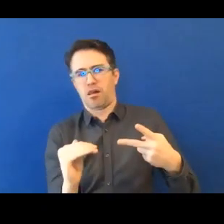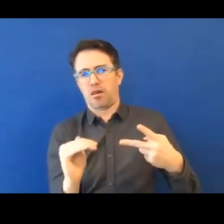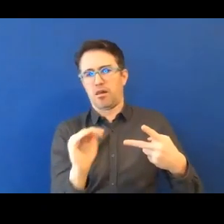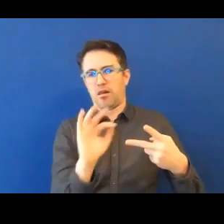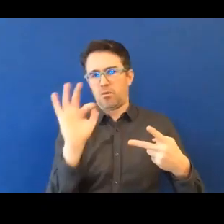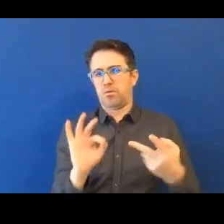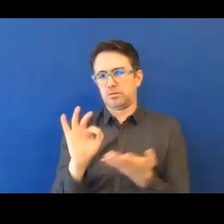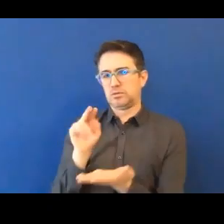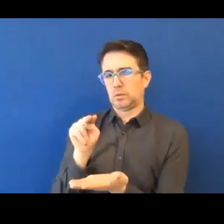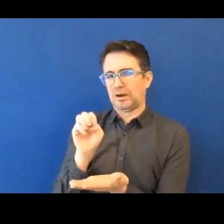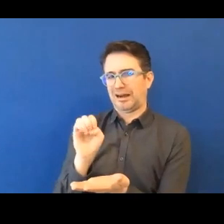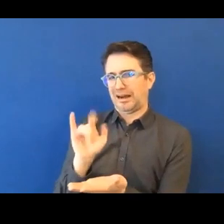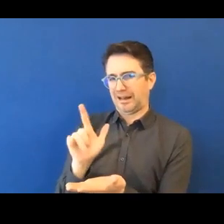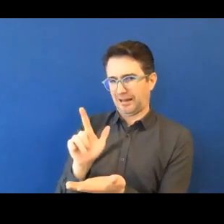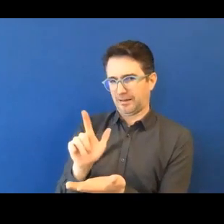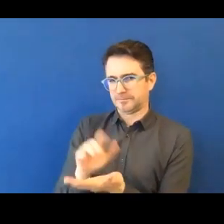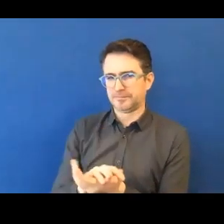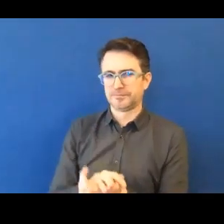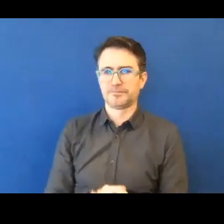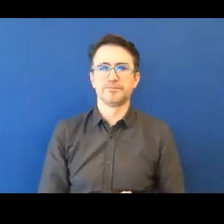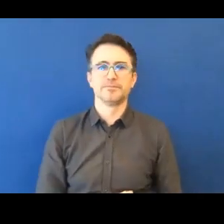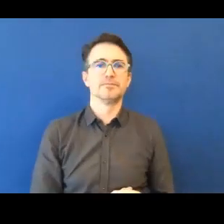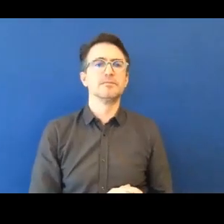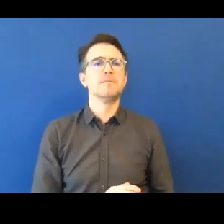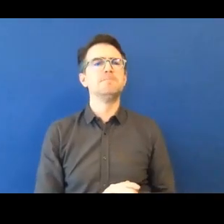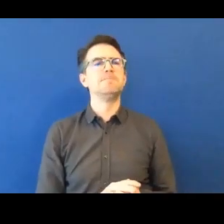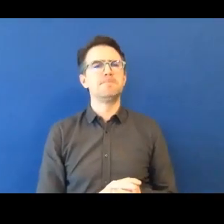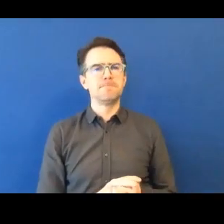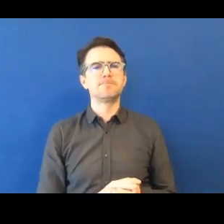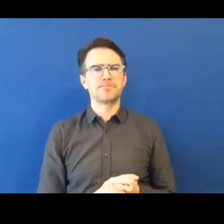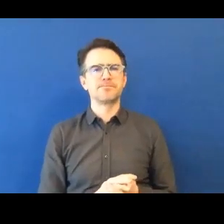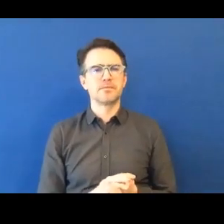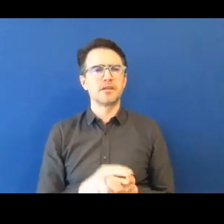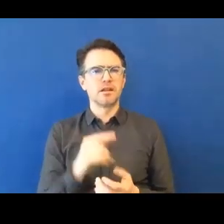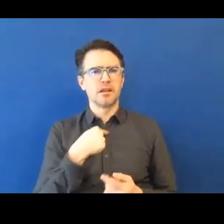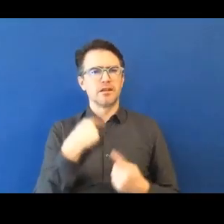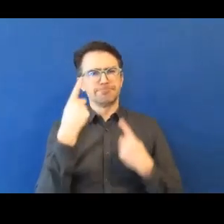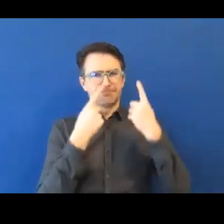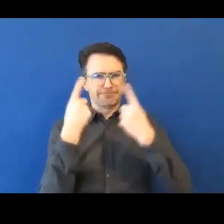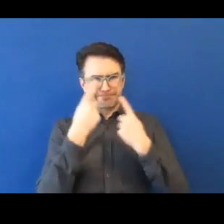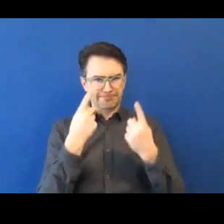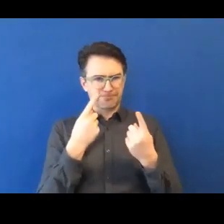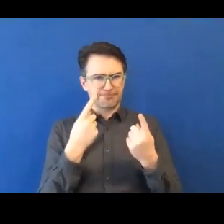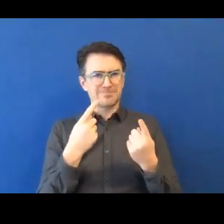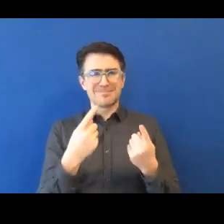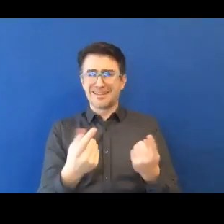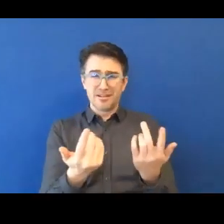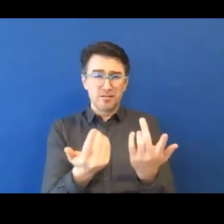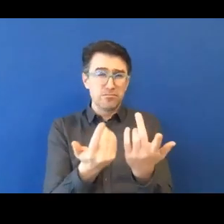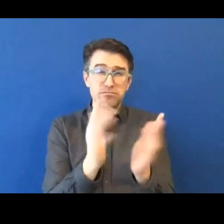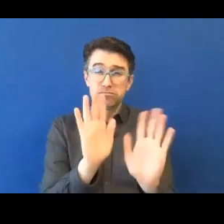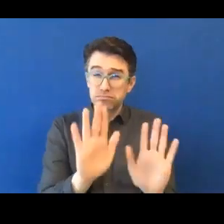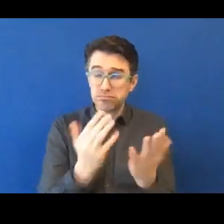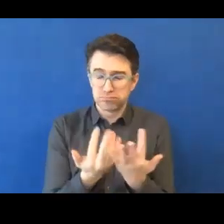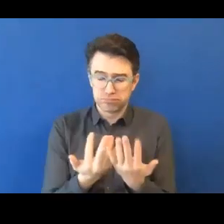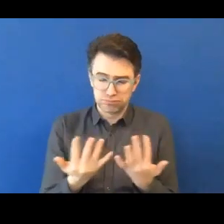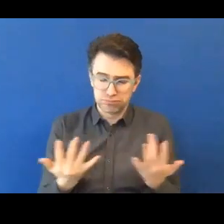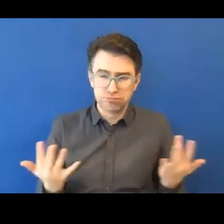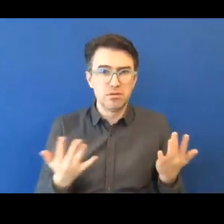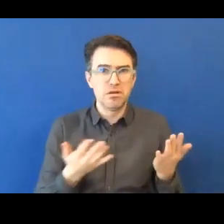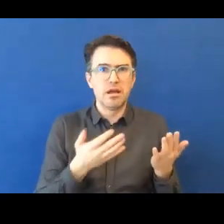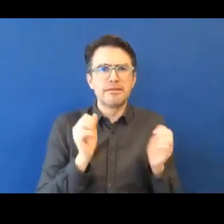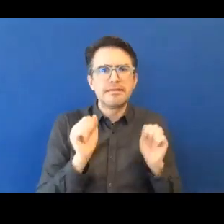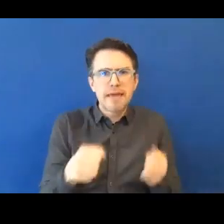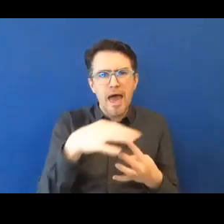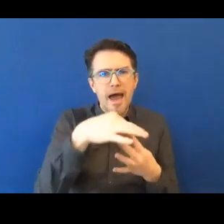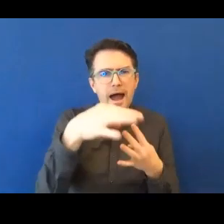tick list of things that people do. And we don't have enough good evidence on that. So at Birkbeck, at